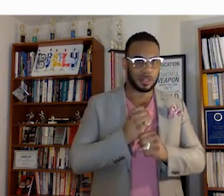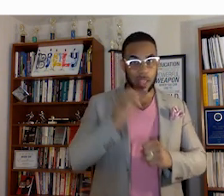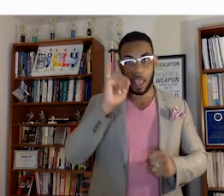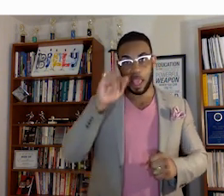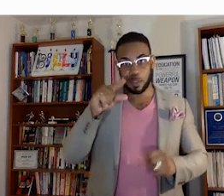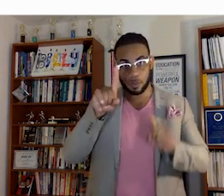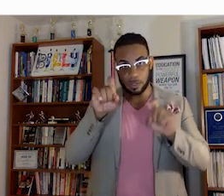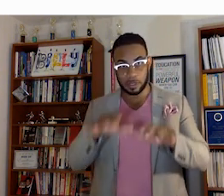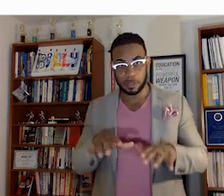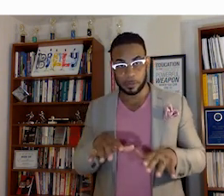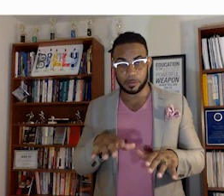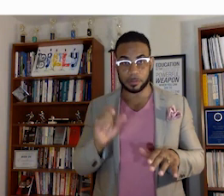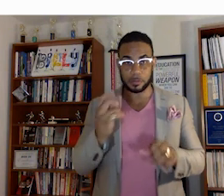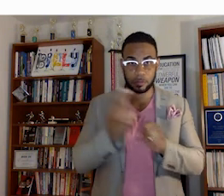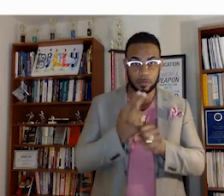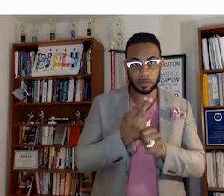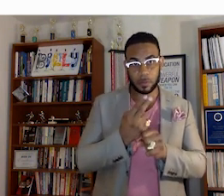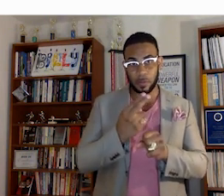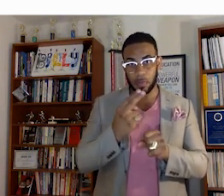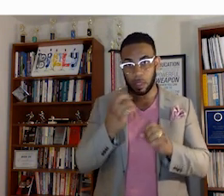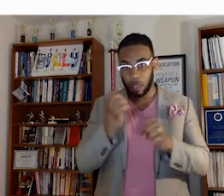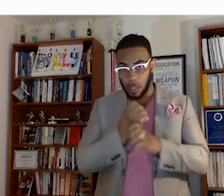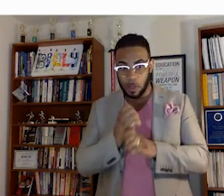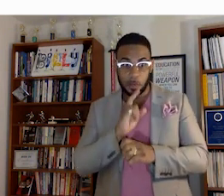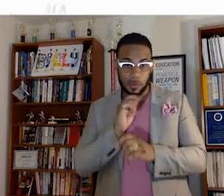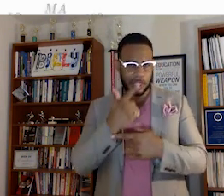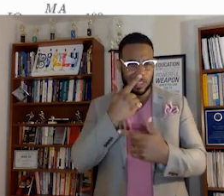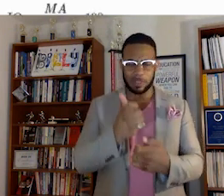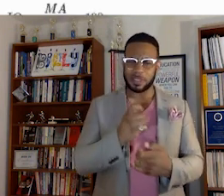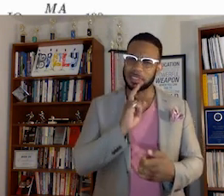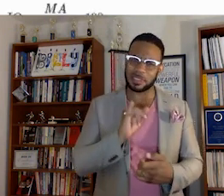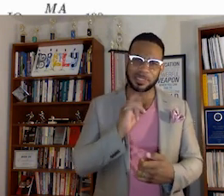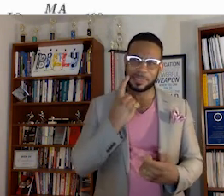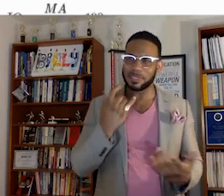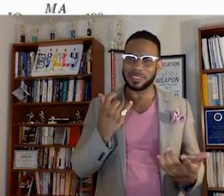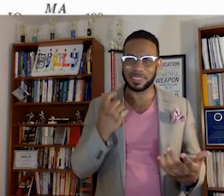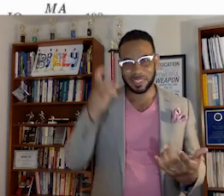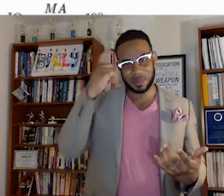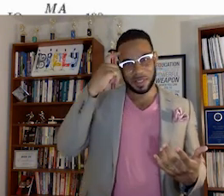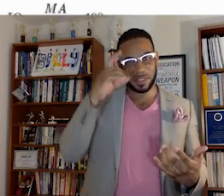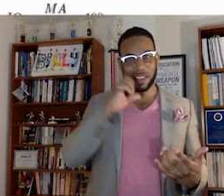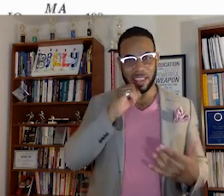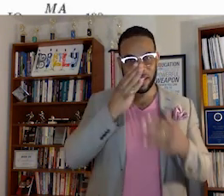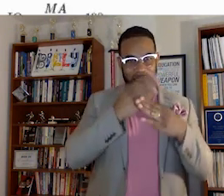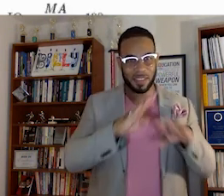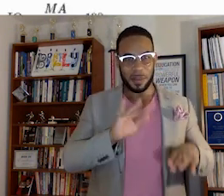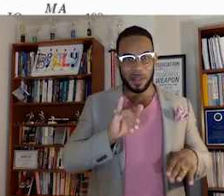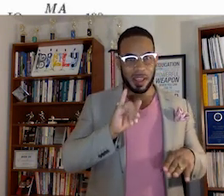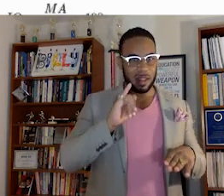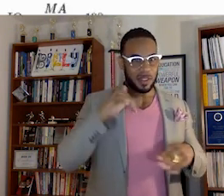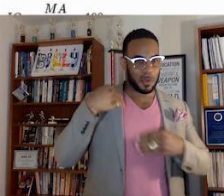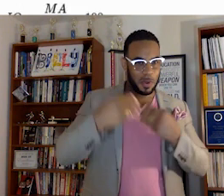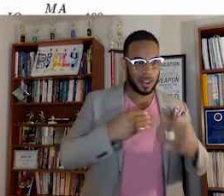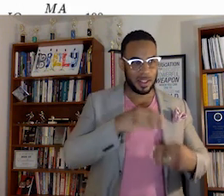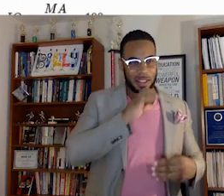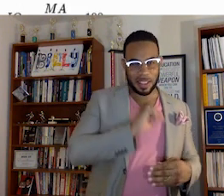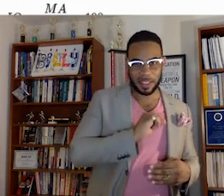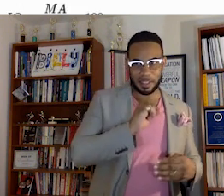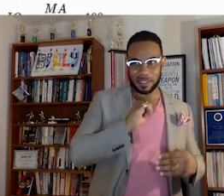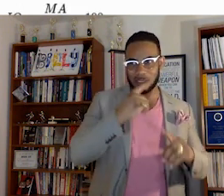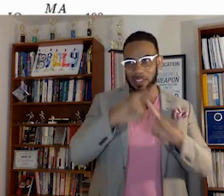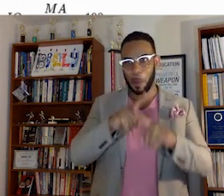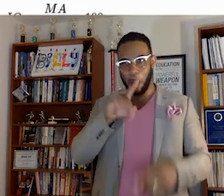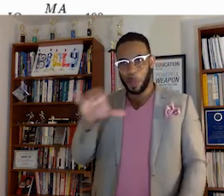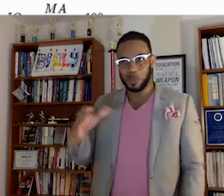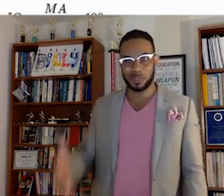IQ test, and he uses this equation that's pretty interesting. It's just the mental age divided by the chronological age times